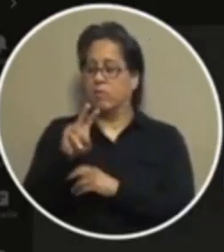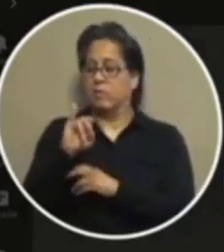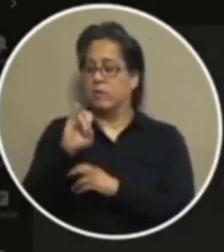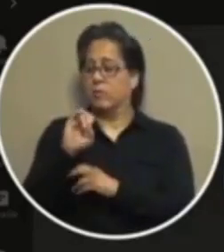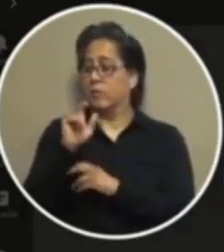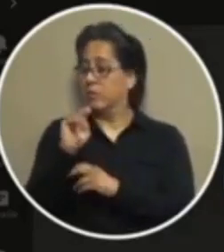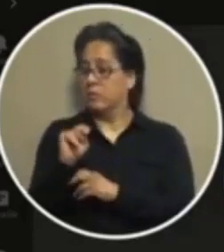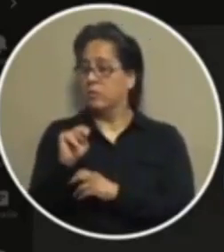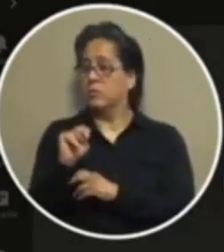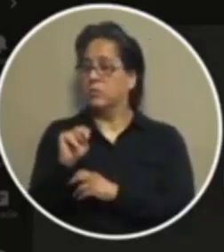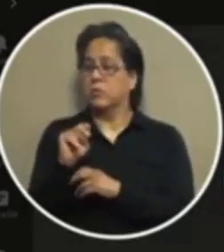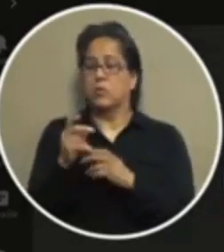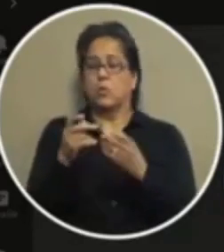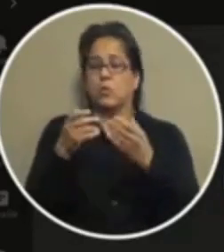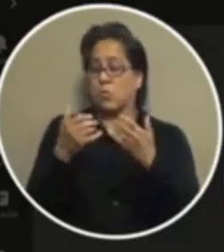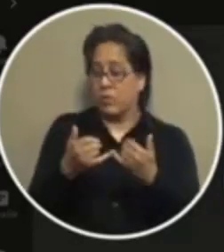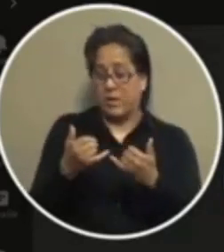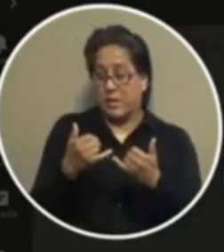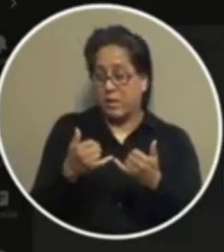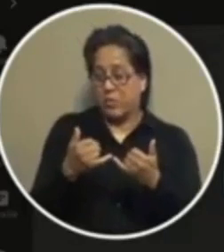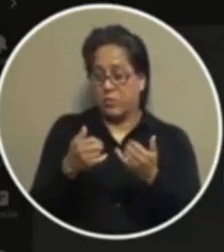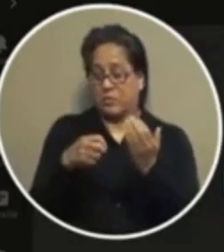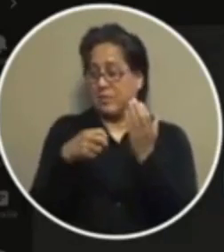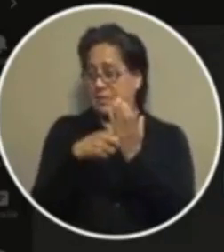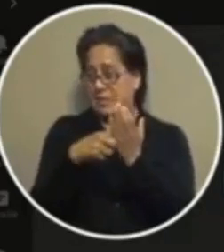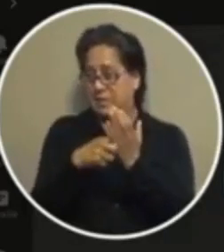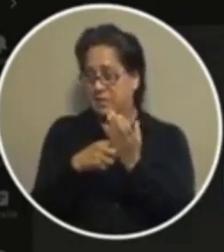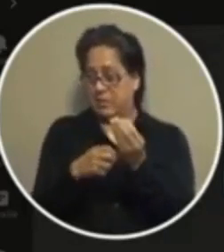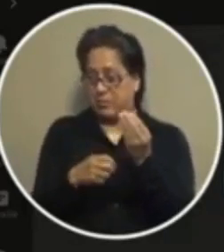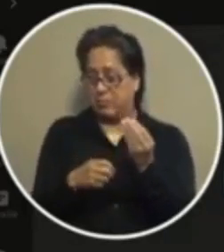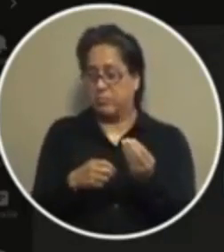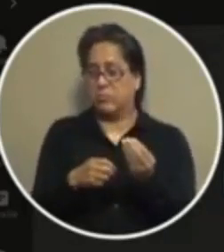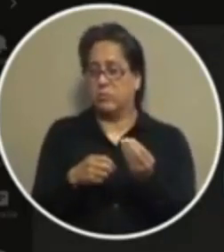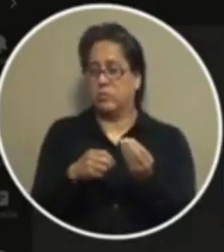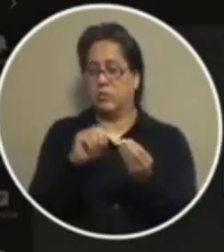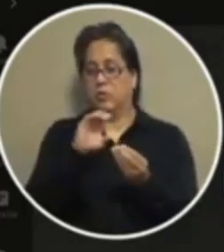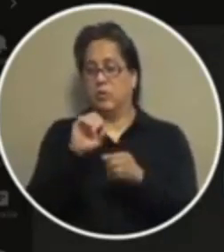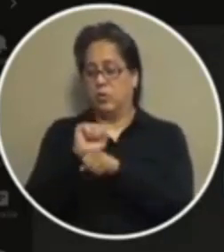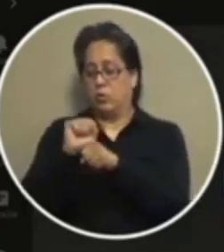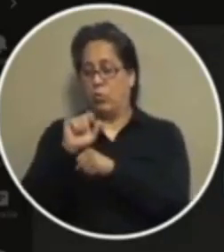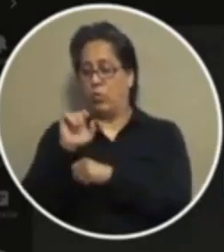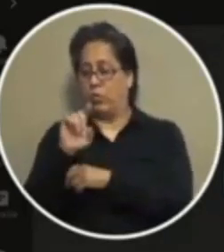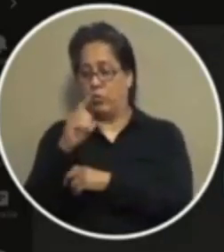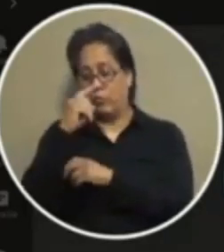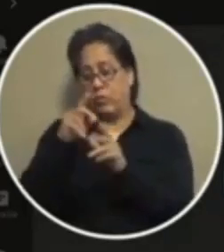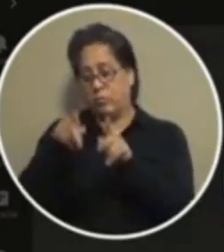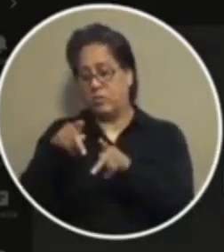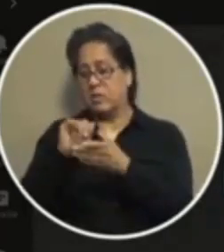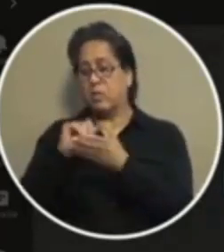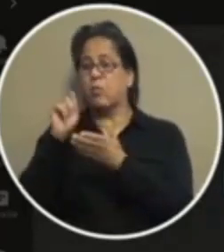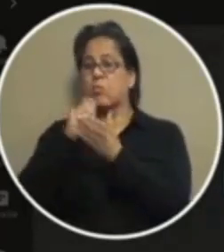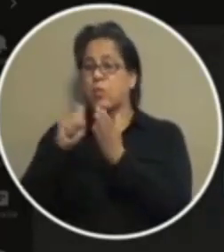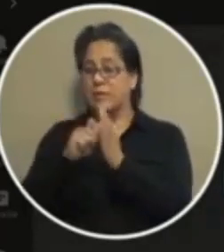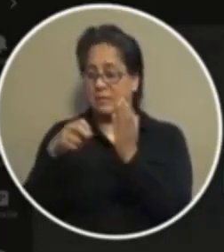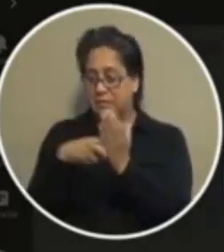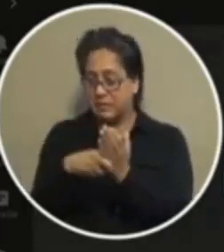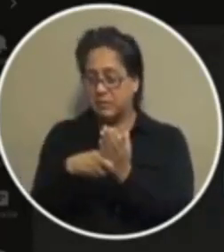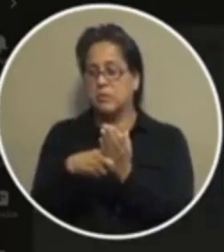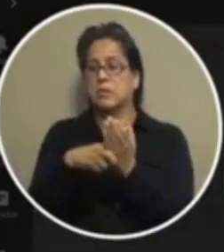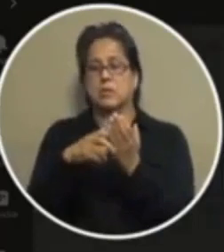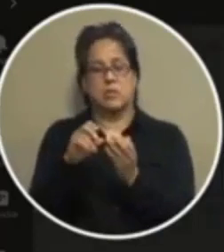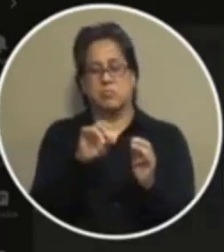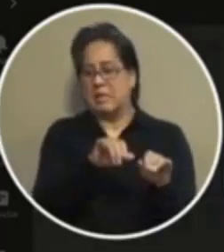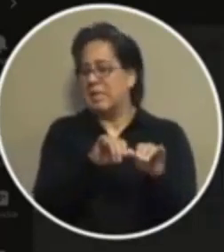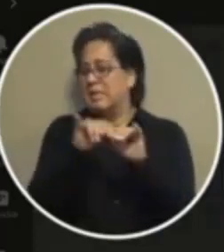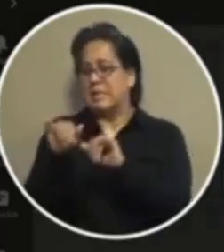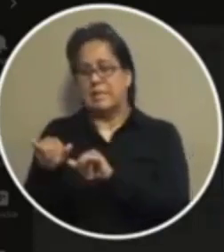time and right now the citation uh workload for the officer writing it is just as great as